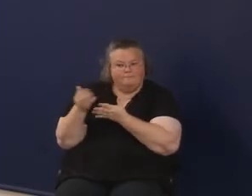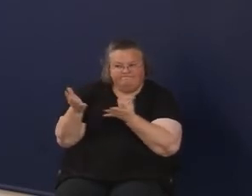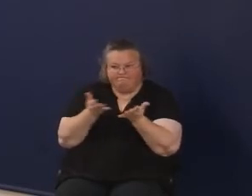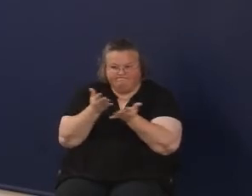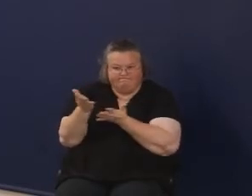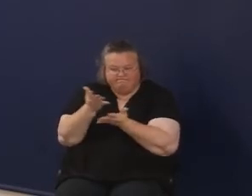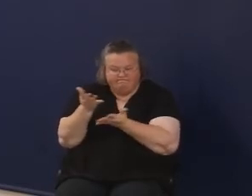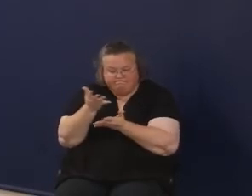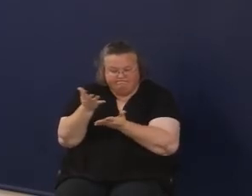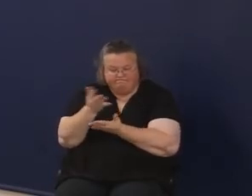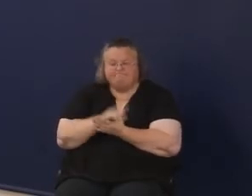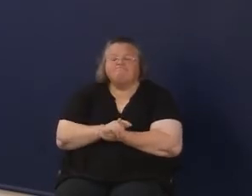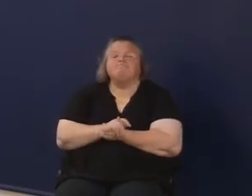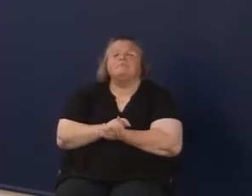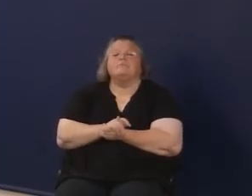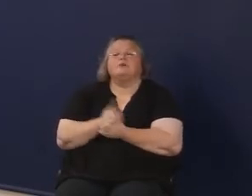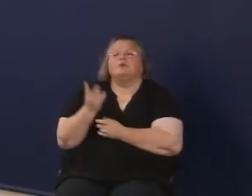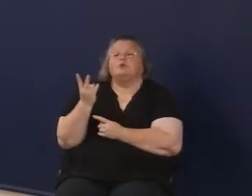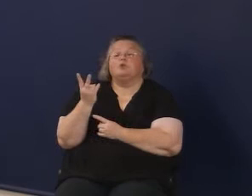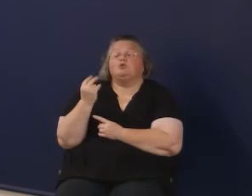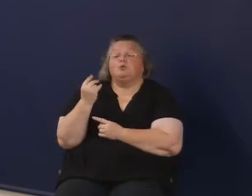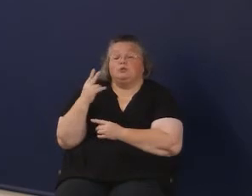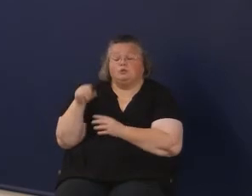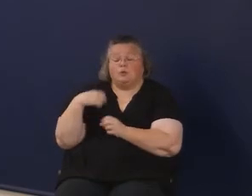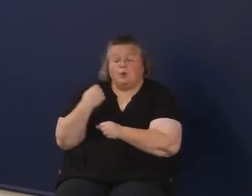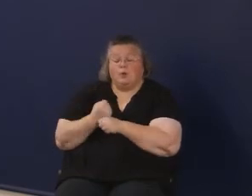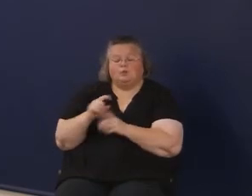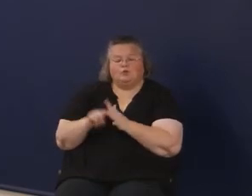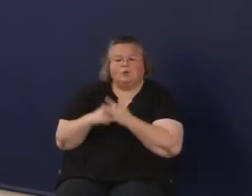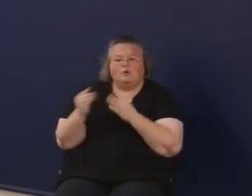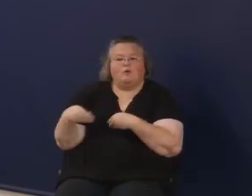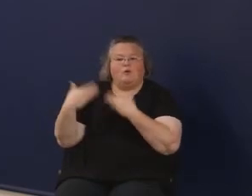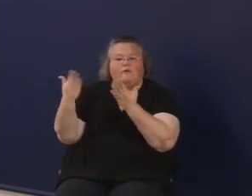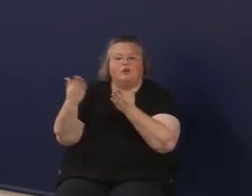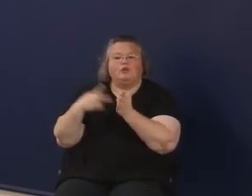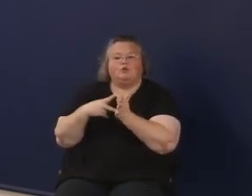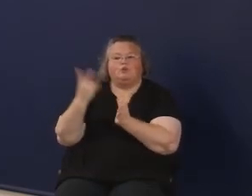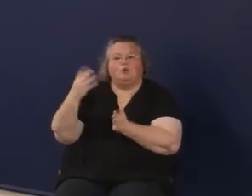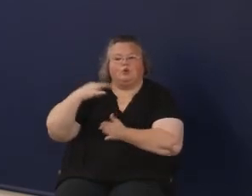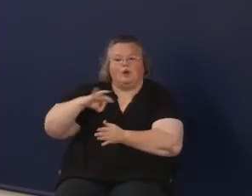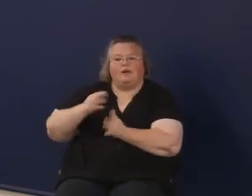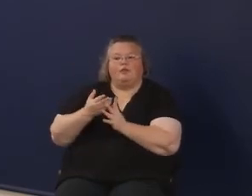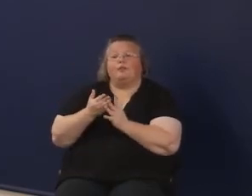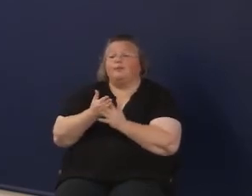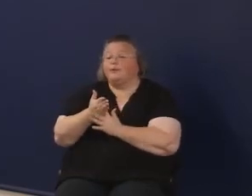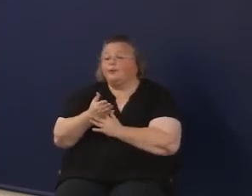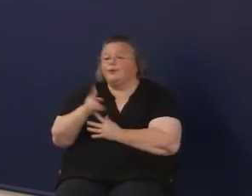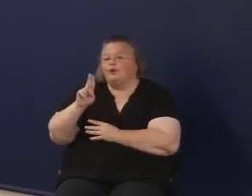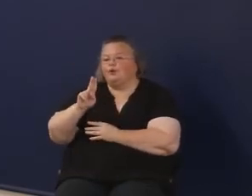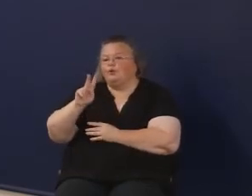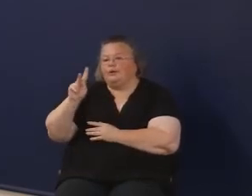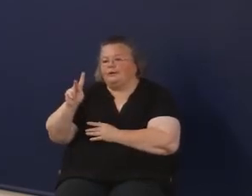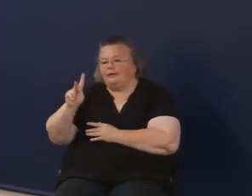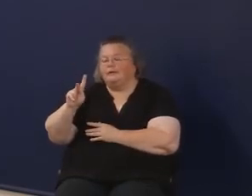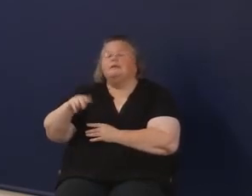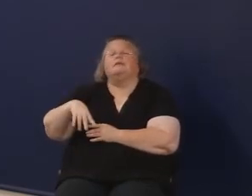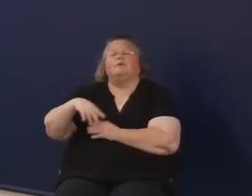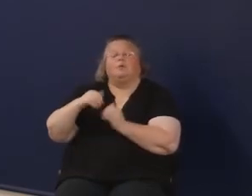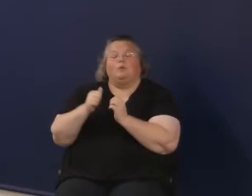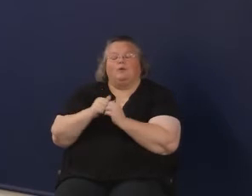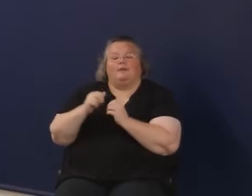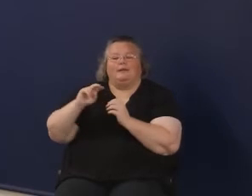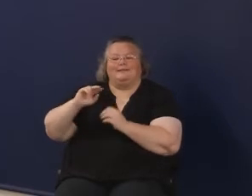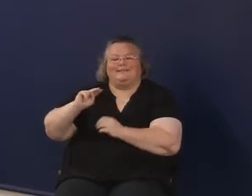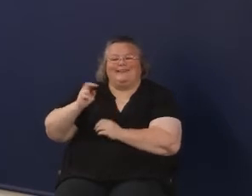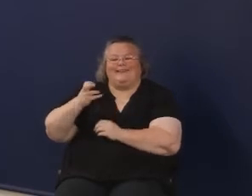Two years ago, we began offering the dual credit program through the University of Kentucky called Next Gen Scholars. And then